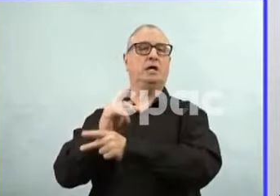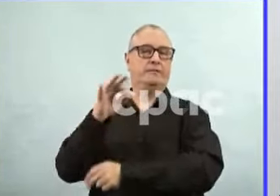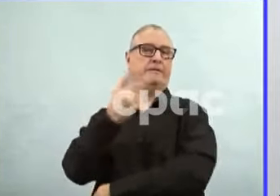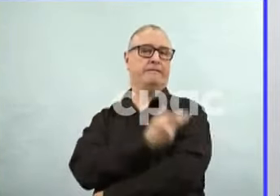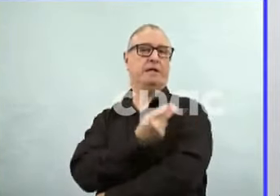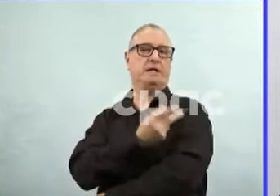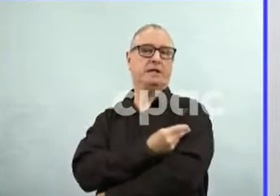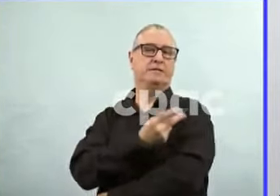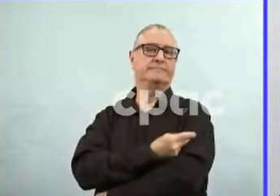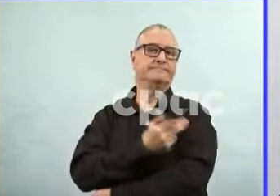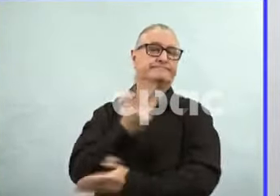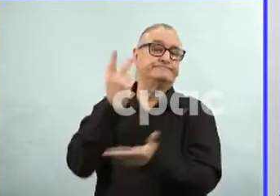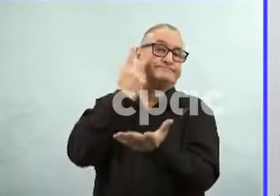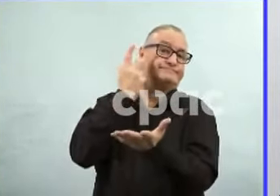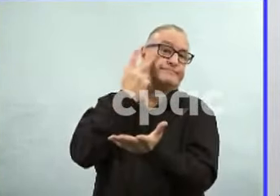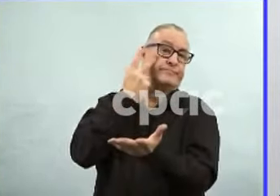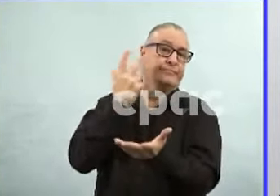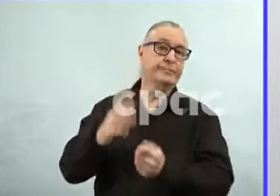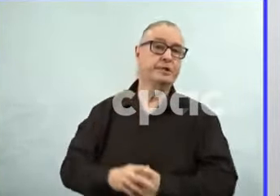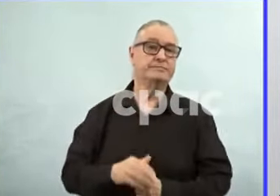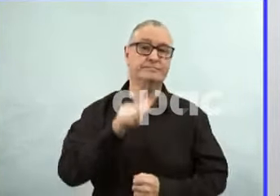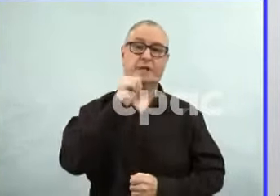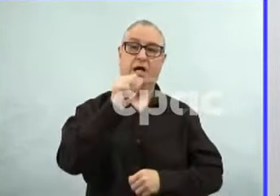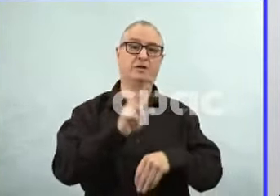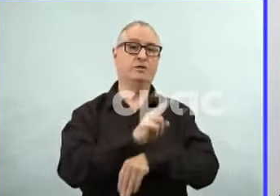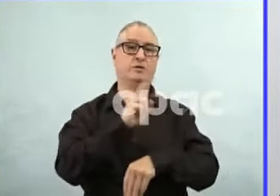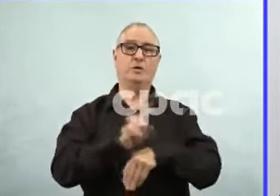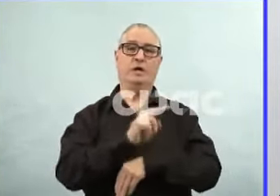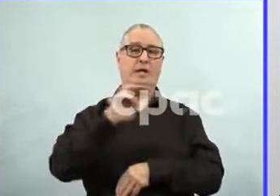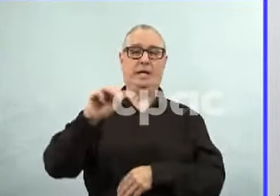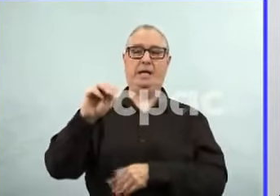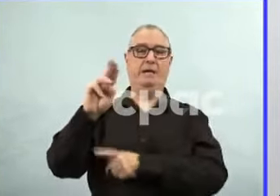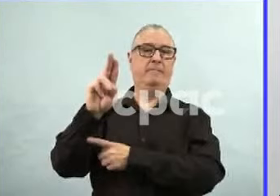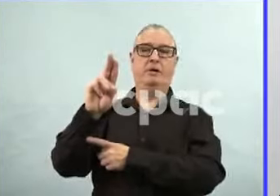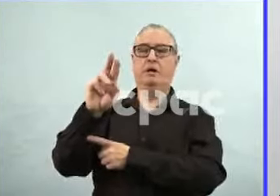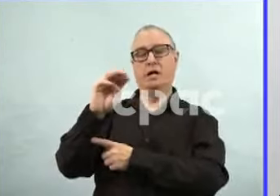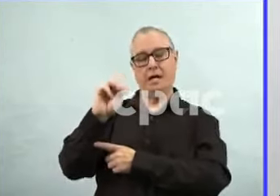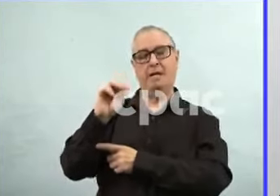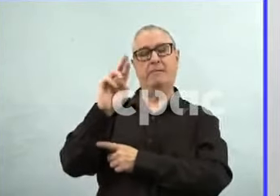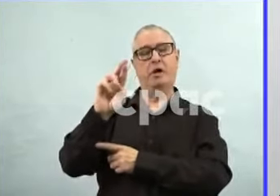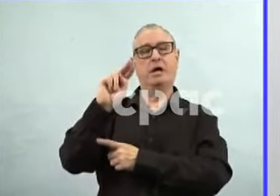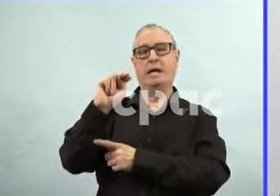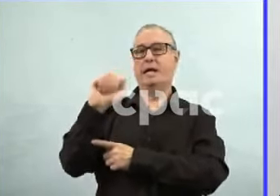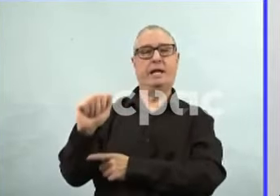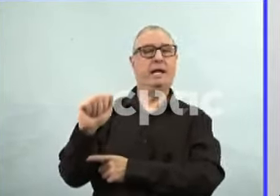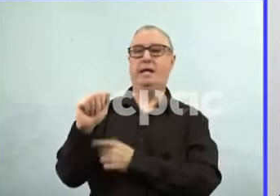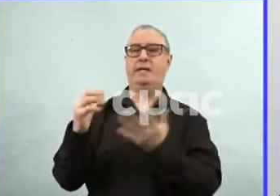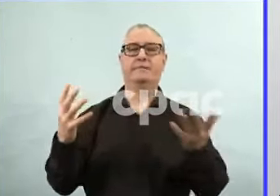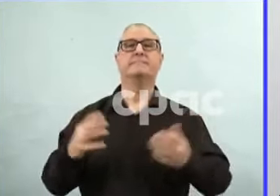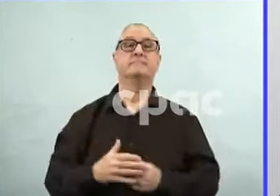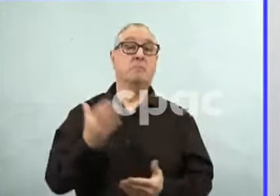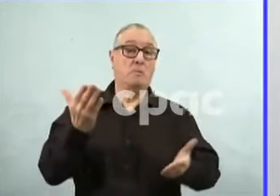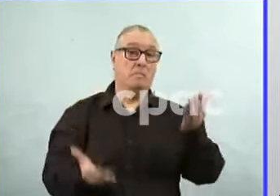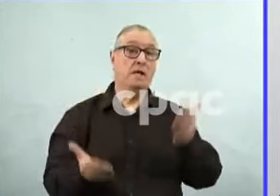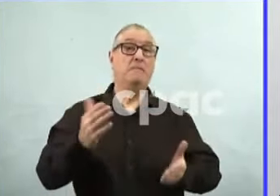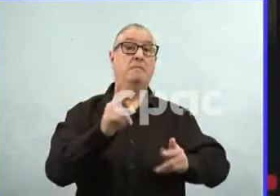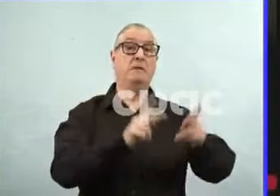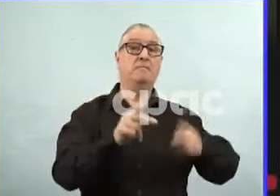people who feel that it's a better option for them. And so I'm certainly hopeful that if that does get approved, that we'll see numbers go up again.